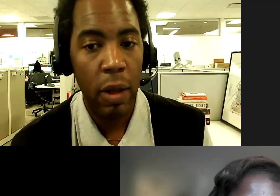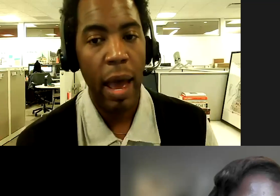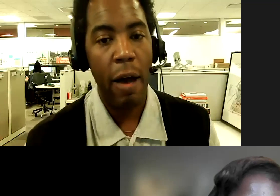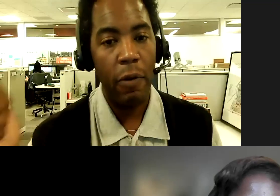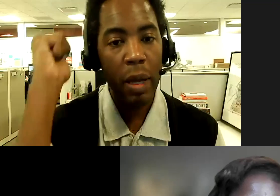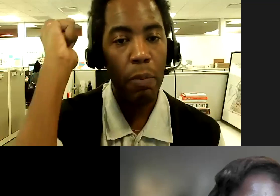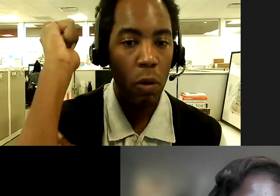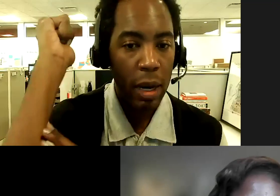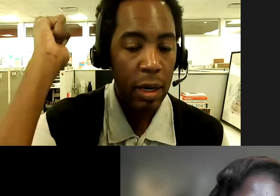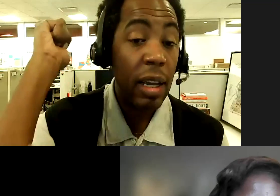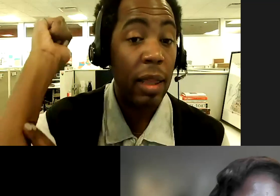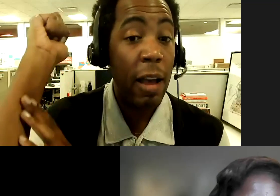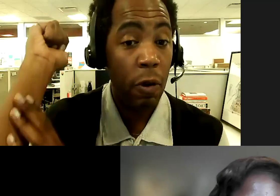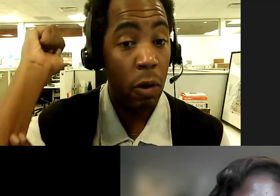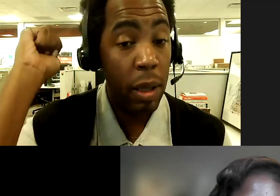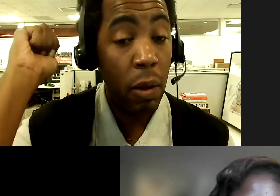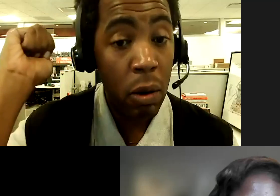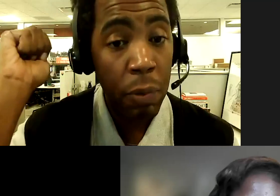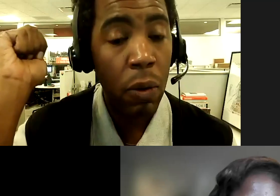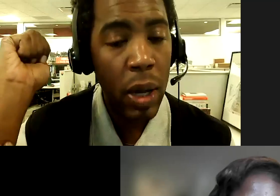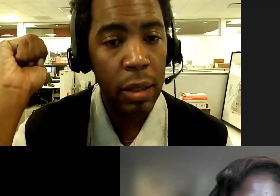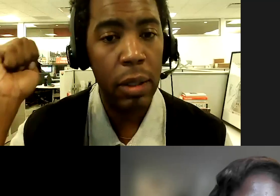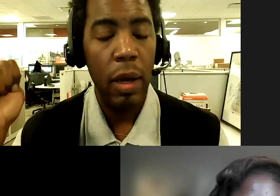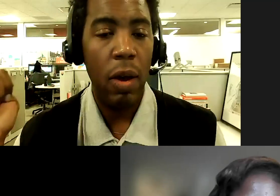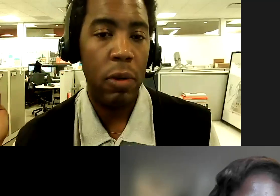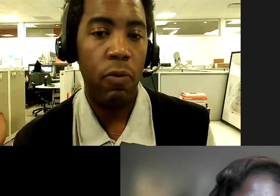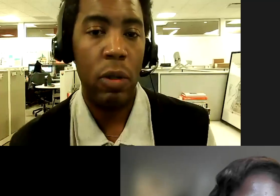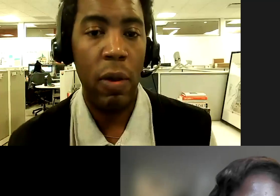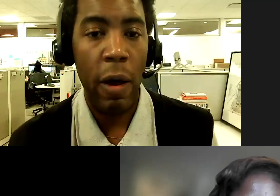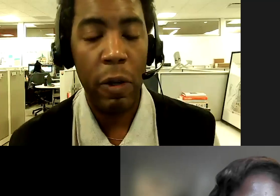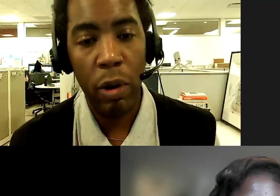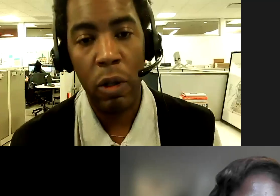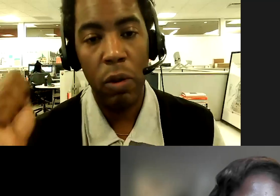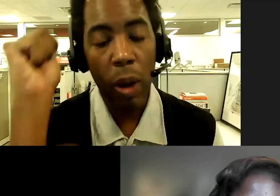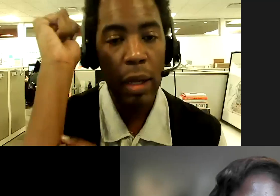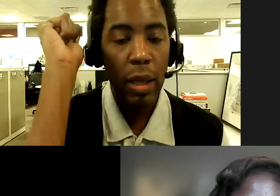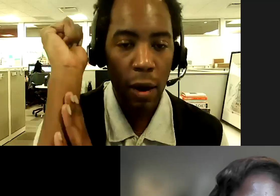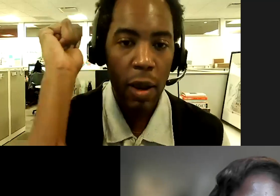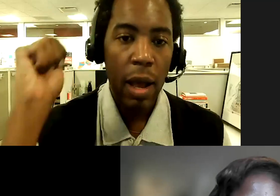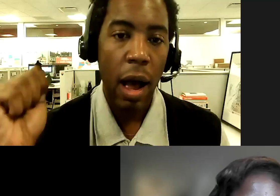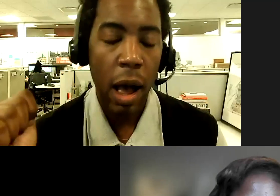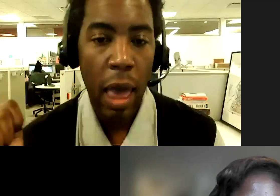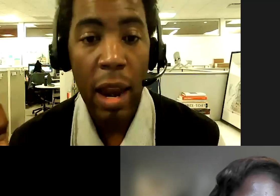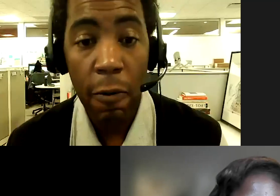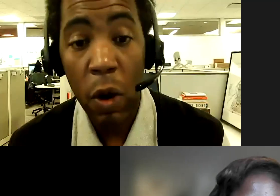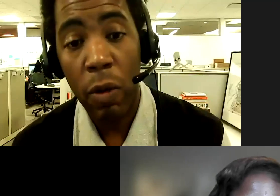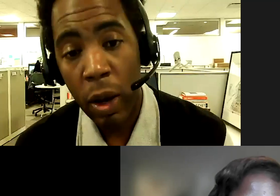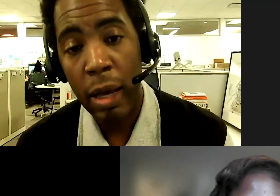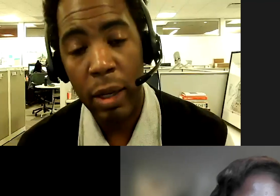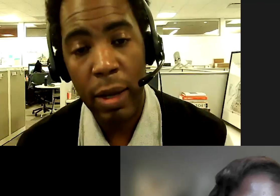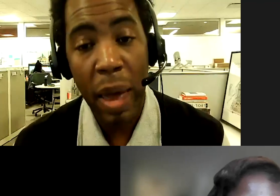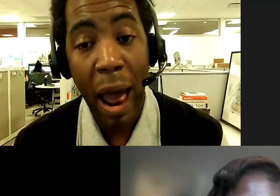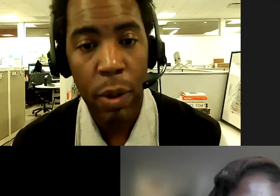folks have, have a bit more redness that can last for a bit longer up to weeks. Um, some folks, um, experienced some swelling there, uh, and in